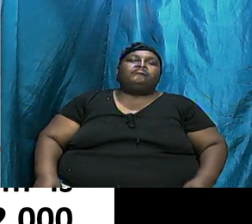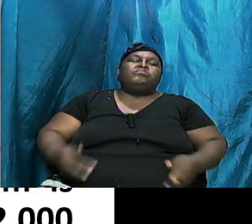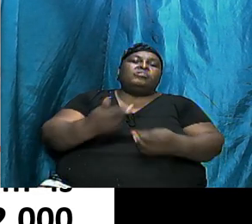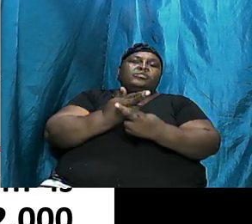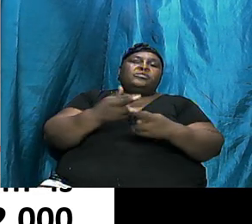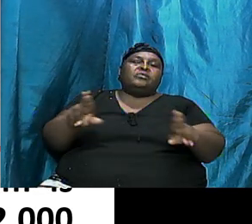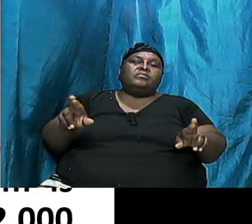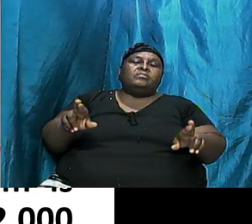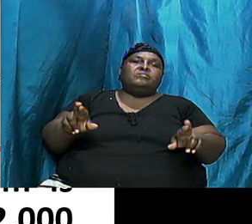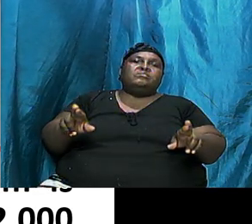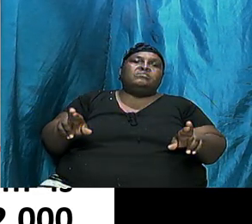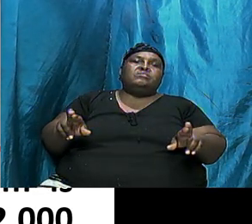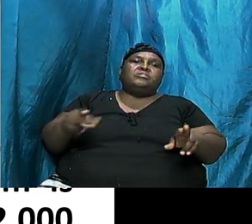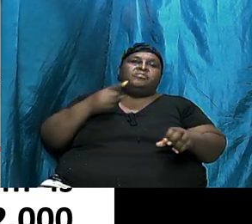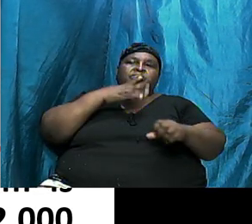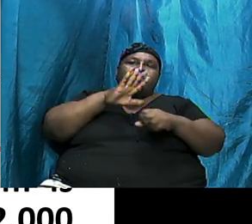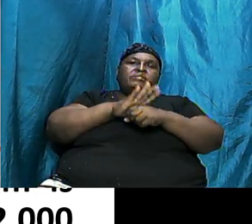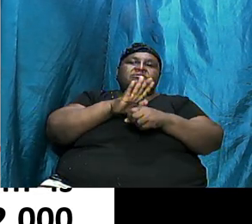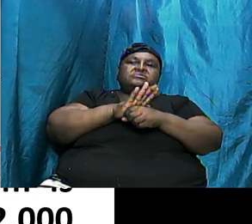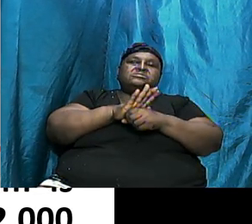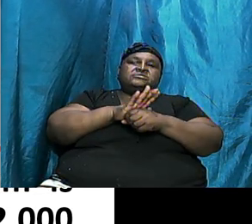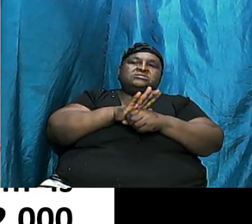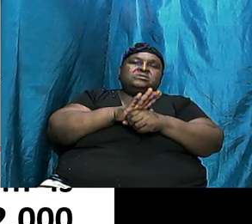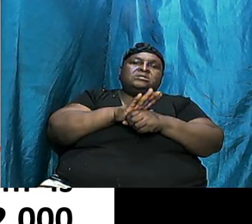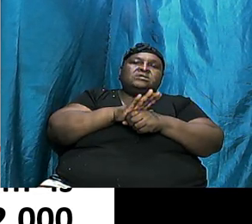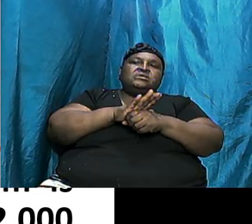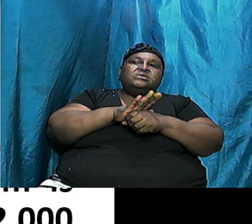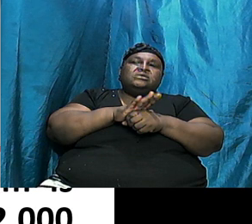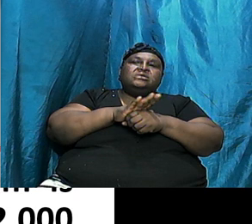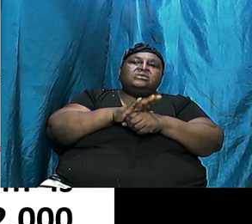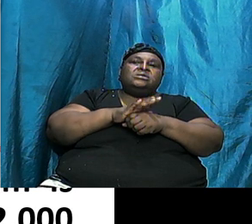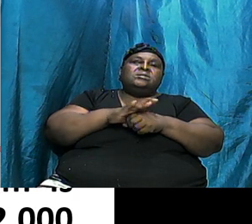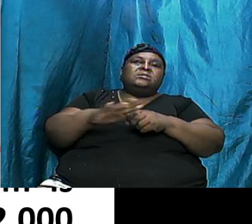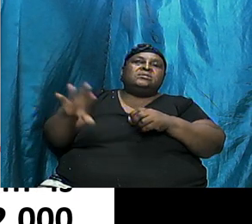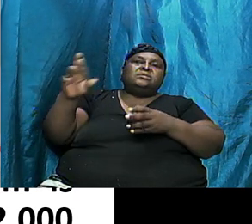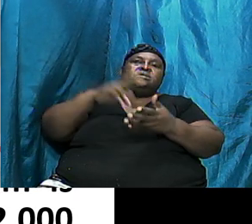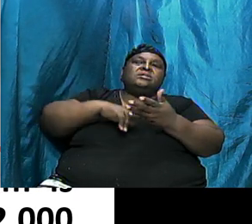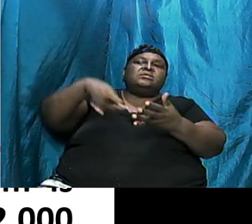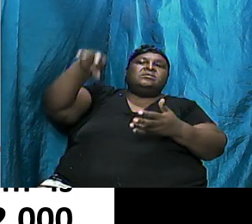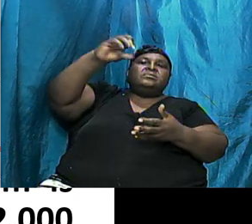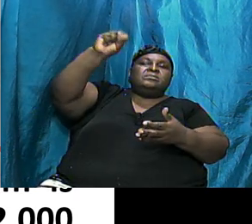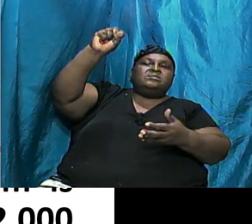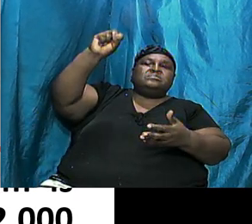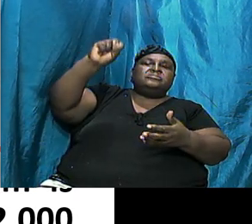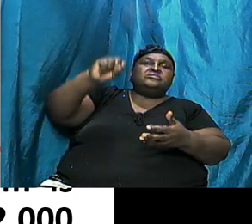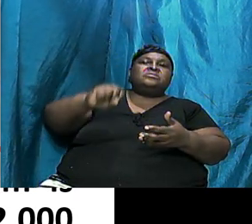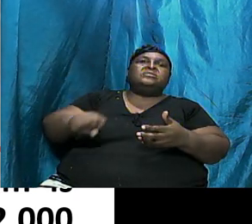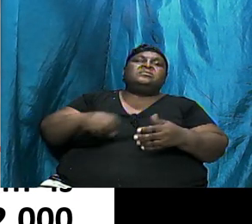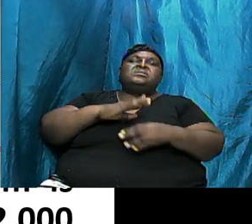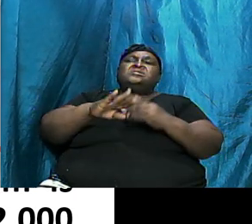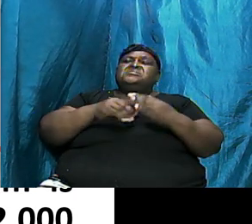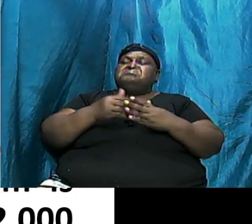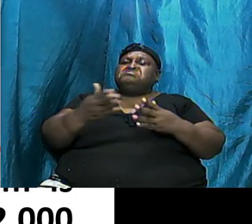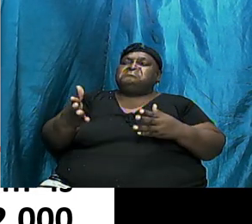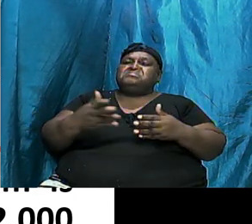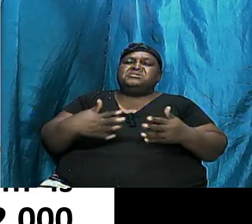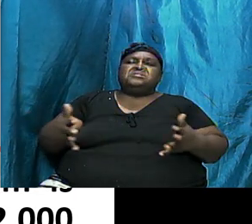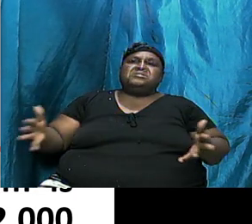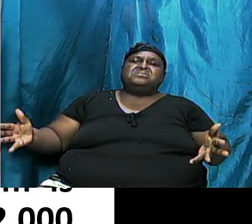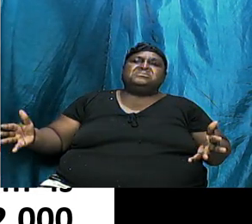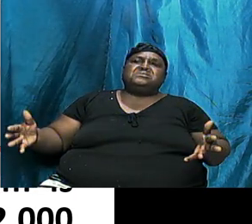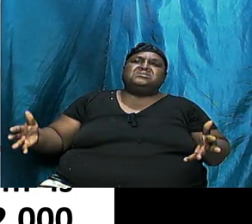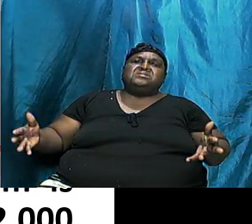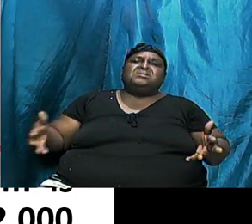The Messianic Promise The The Prefiguring Of The Rapture And All Of These Things Brothers And Sisters